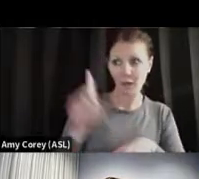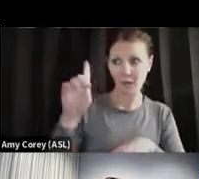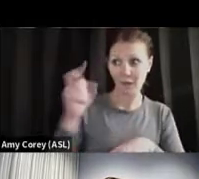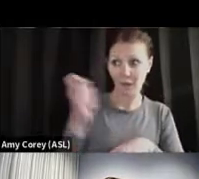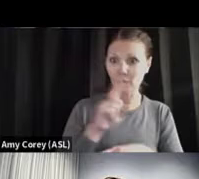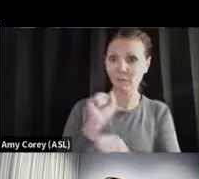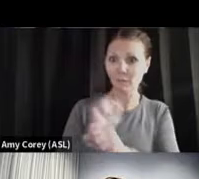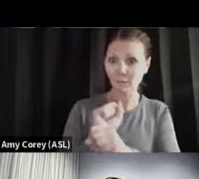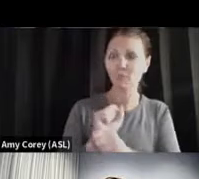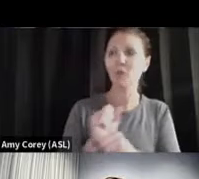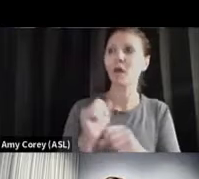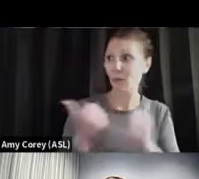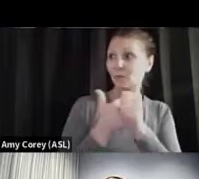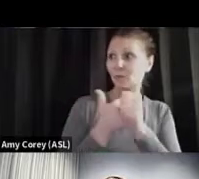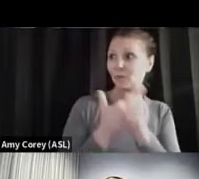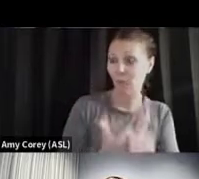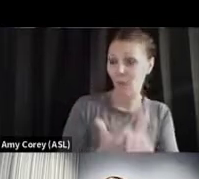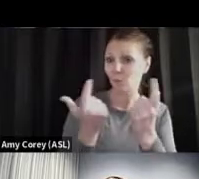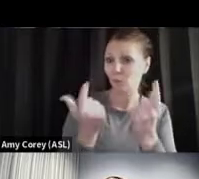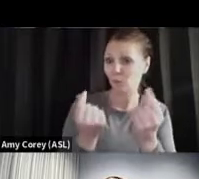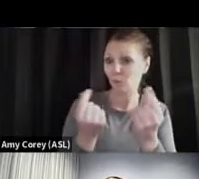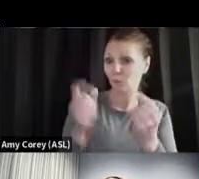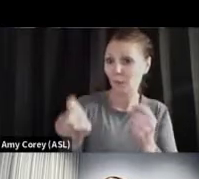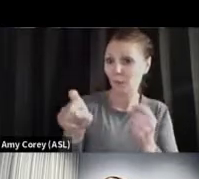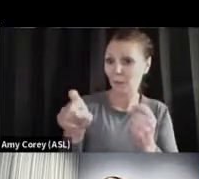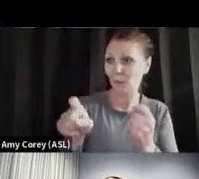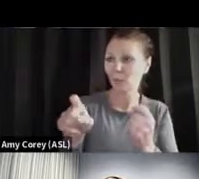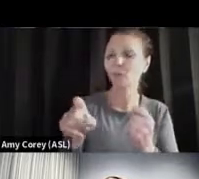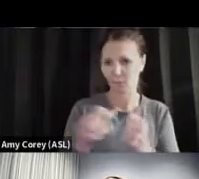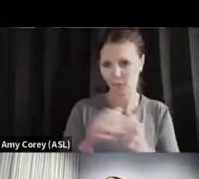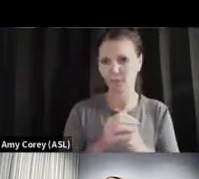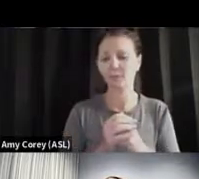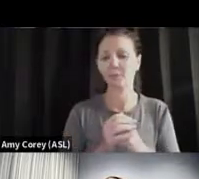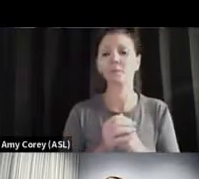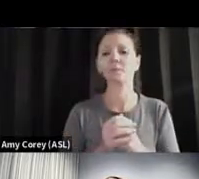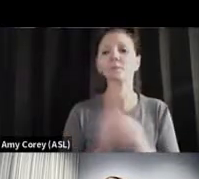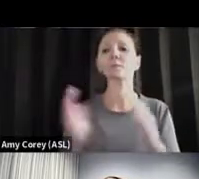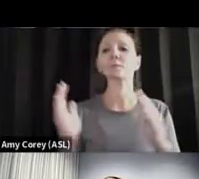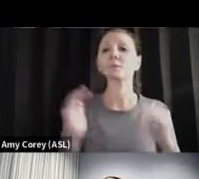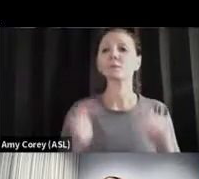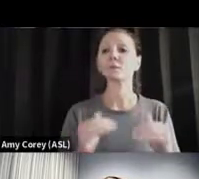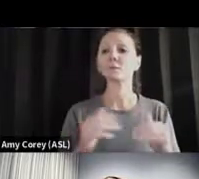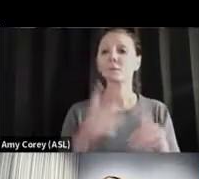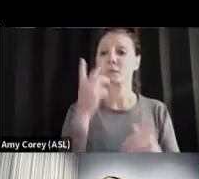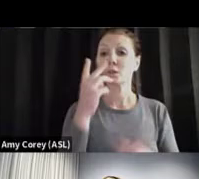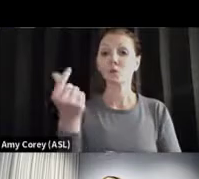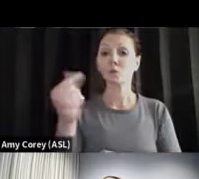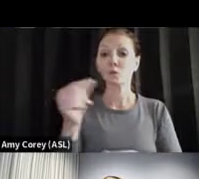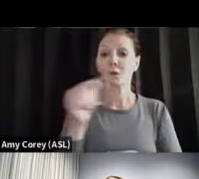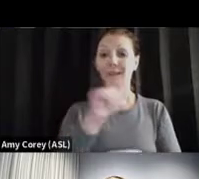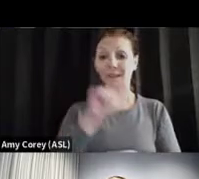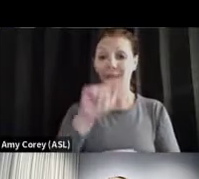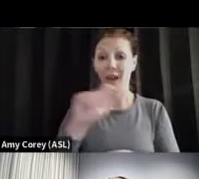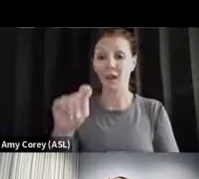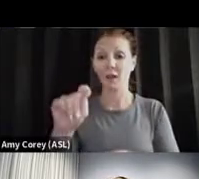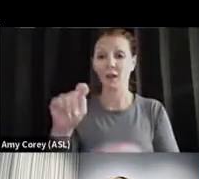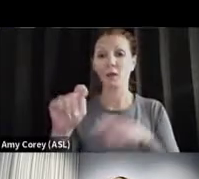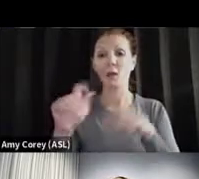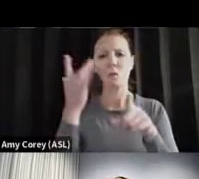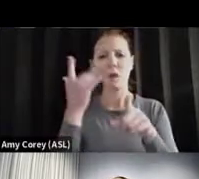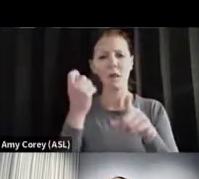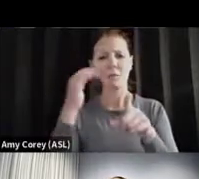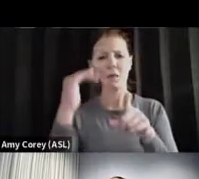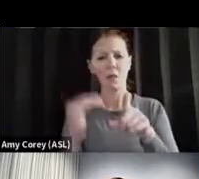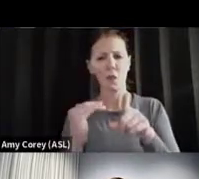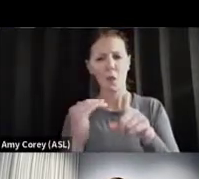green, this little dotted line in green. Why is that lower than the one up here? That's because if we were all using masks right now,